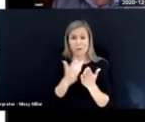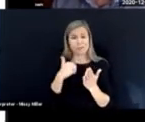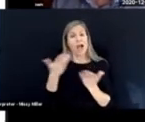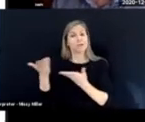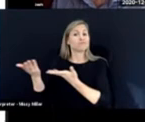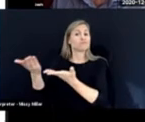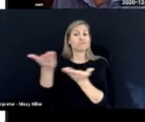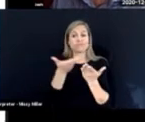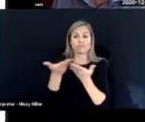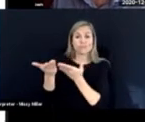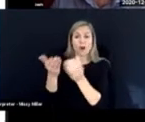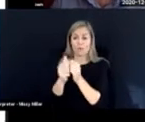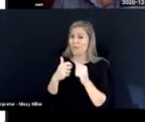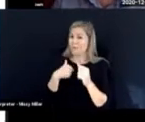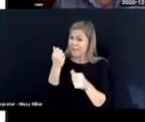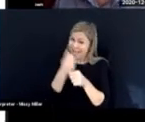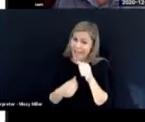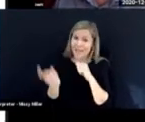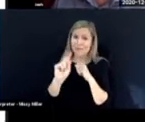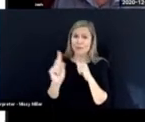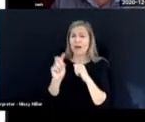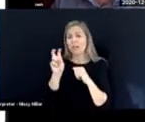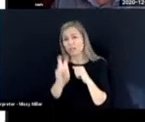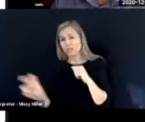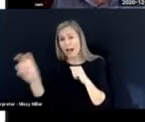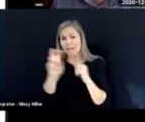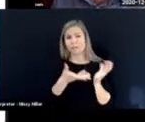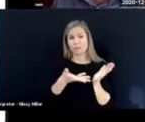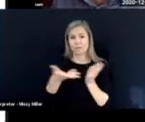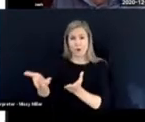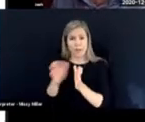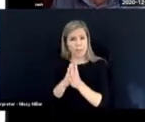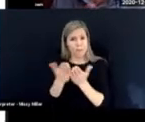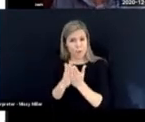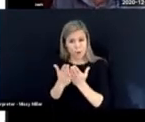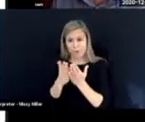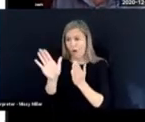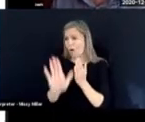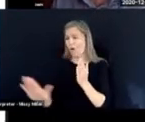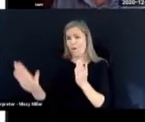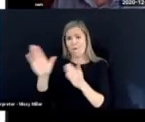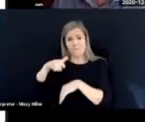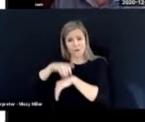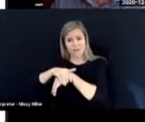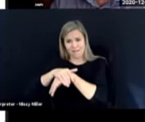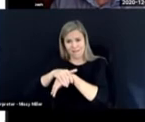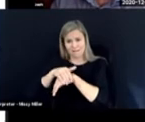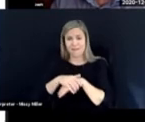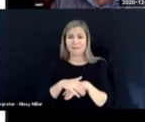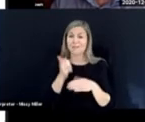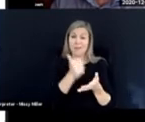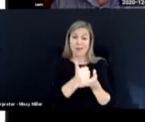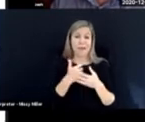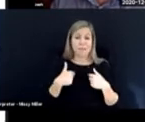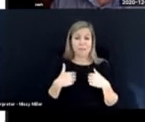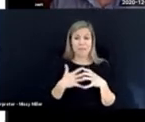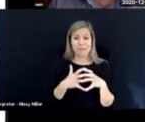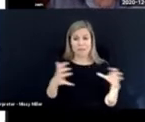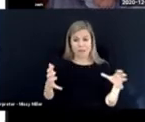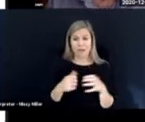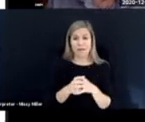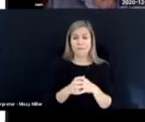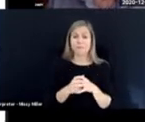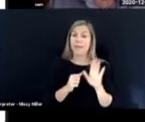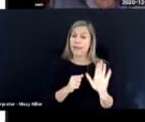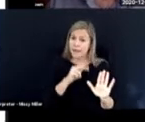backpack as I traveled all over England, constant points of reference for me. But